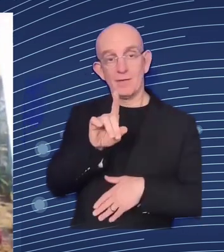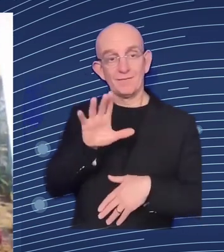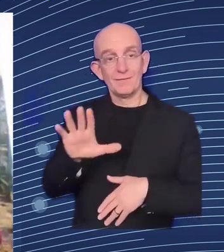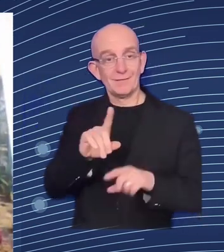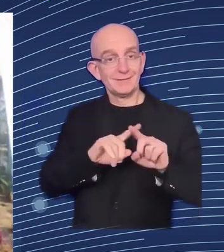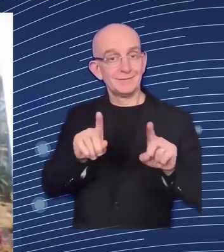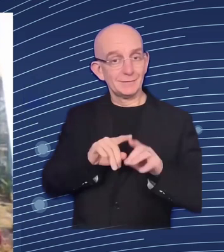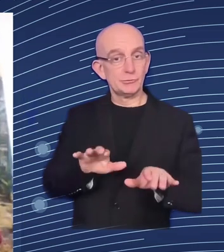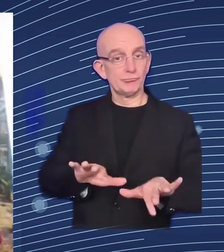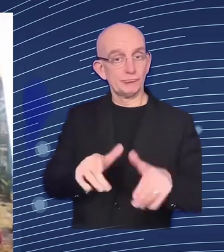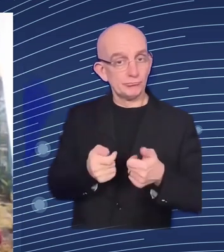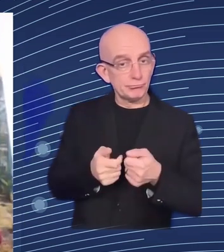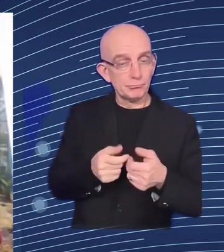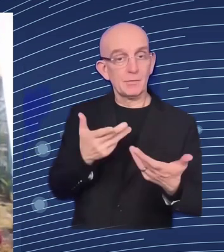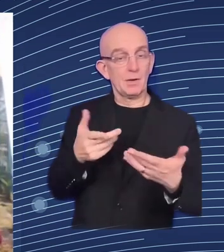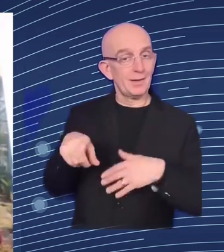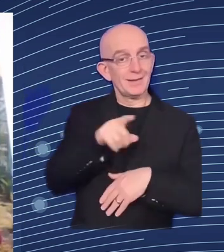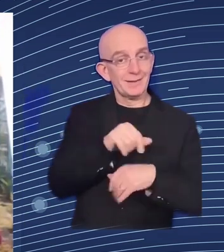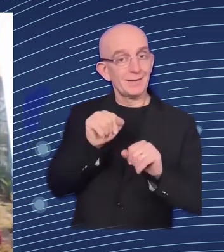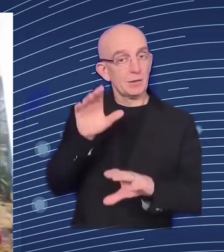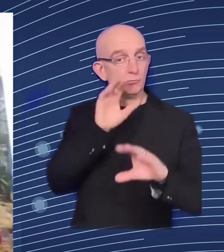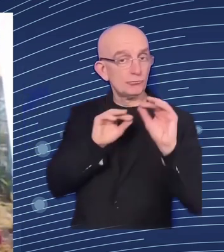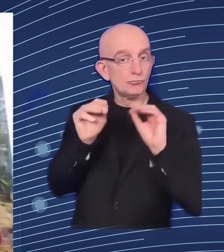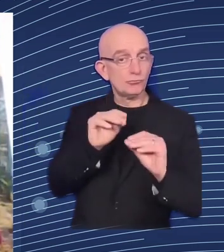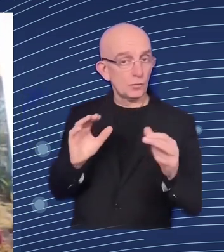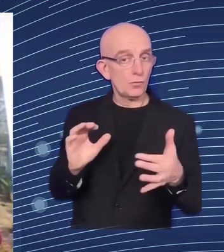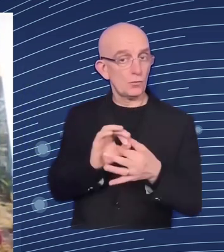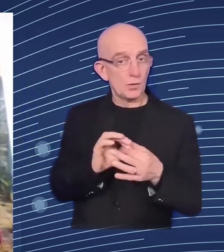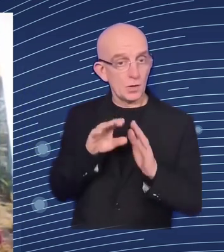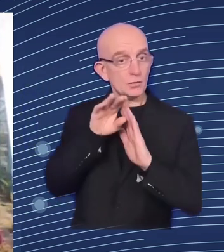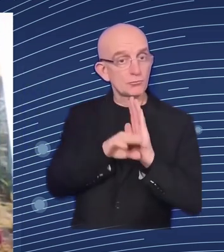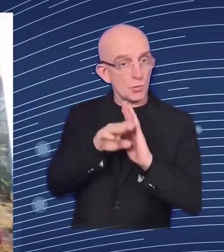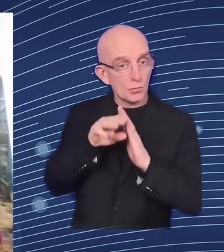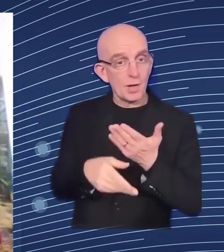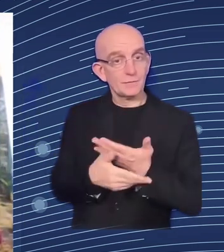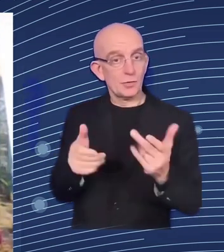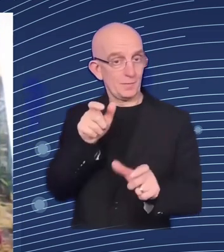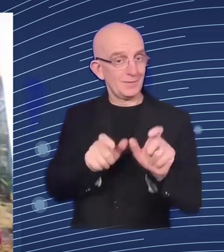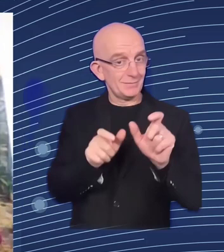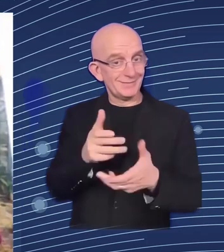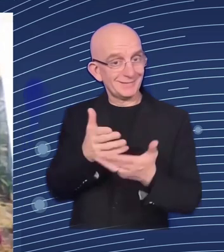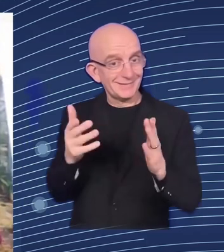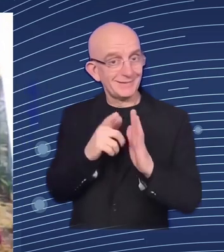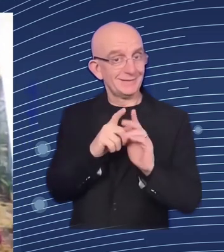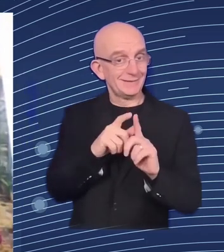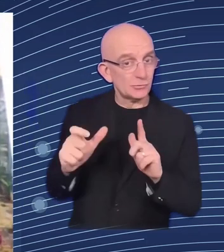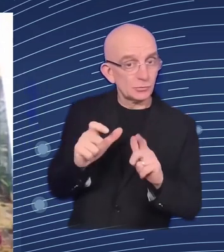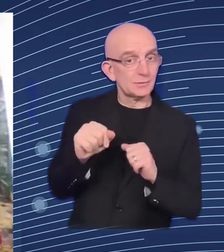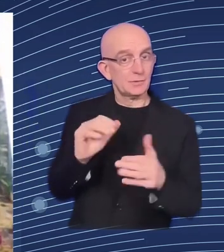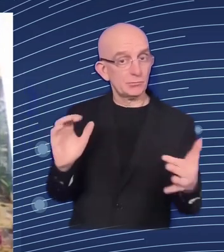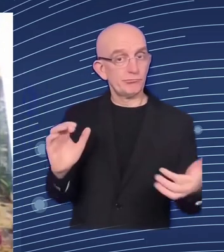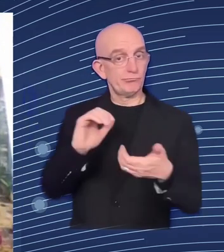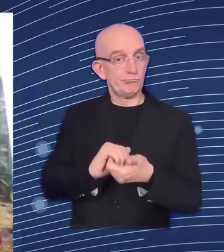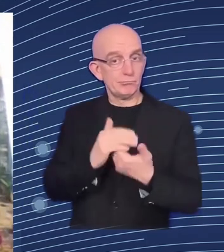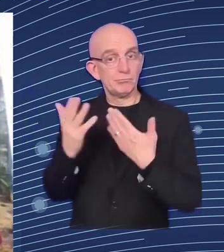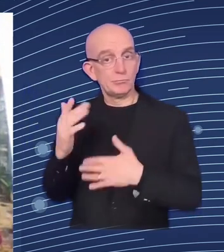public sector and international donors and these programs helped a larger number of entrepreneurs and citizens